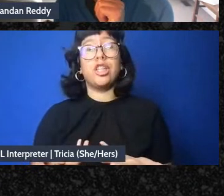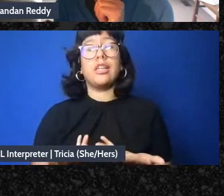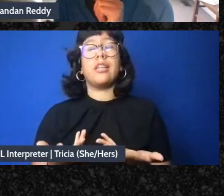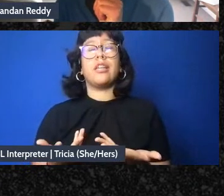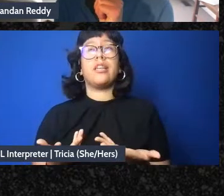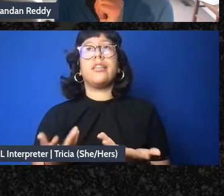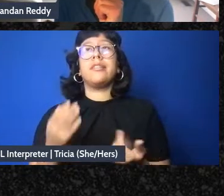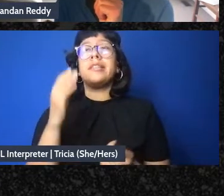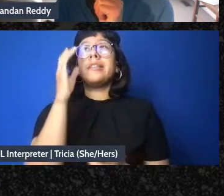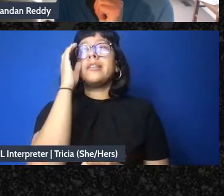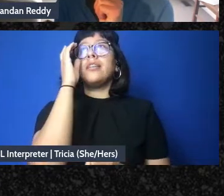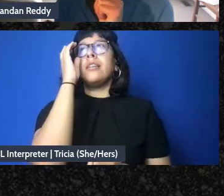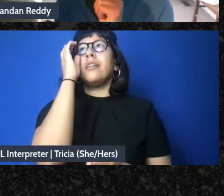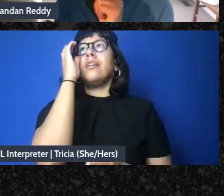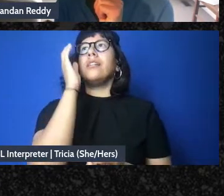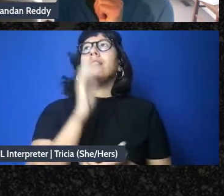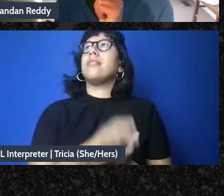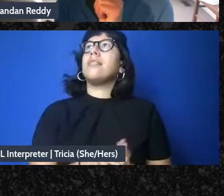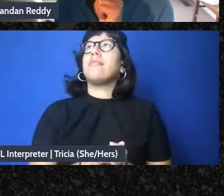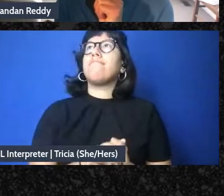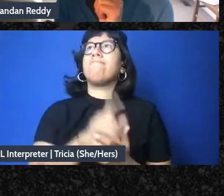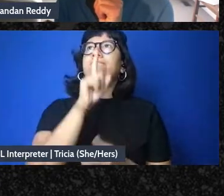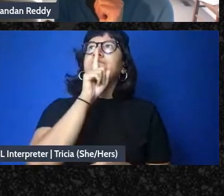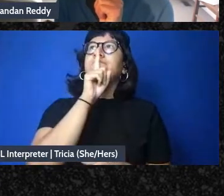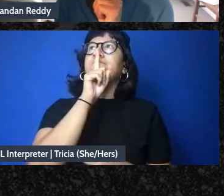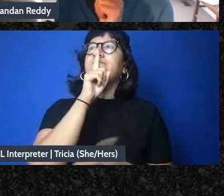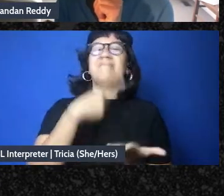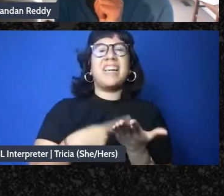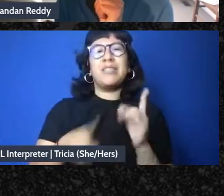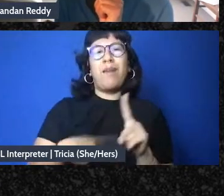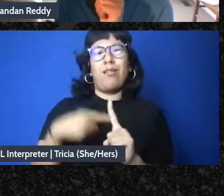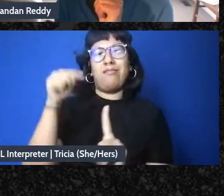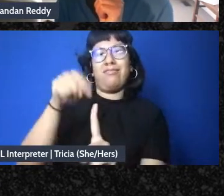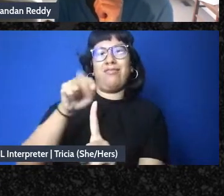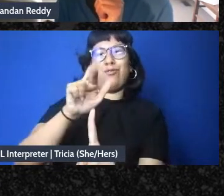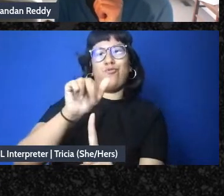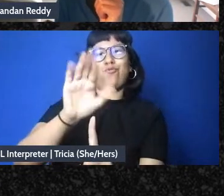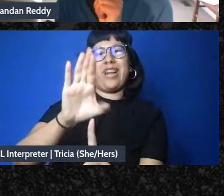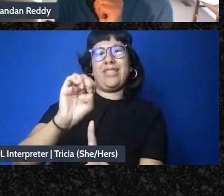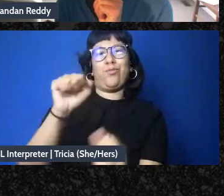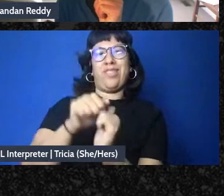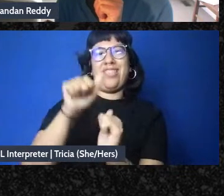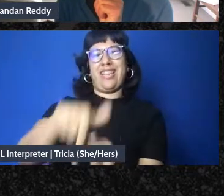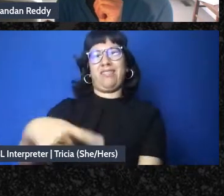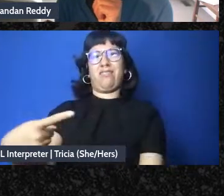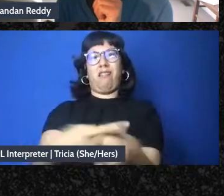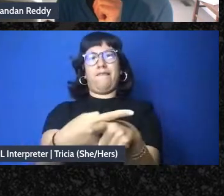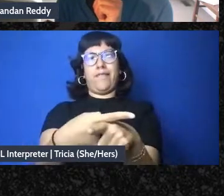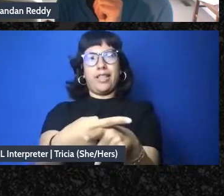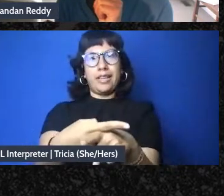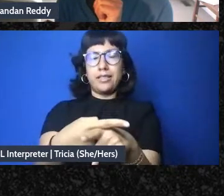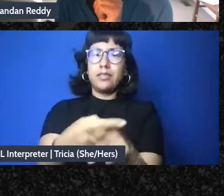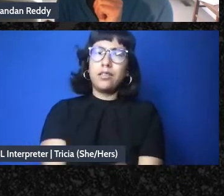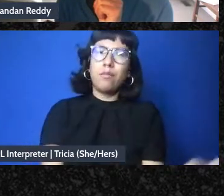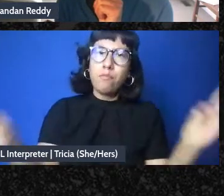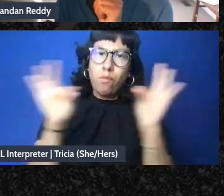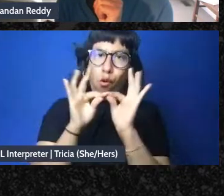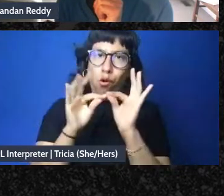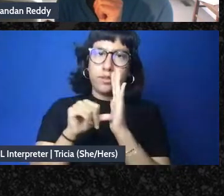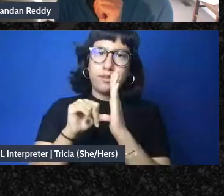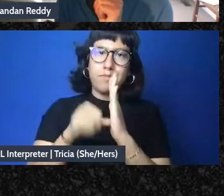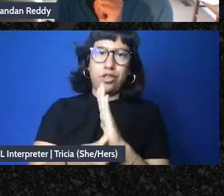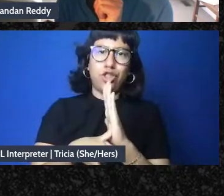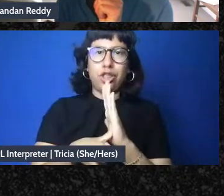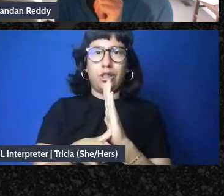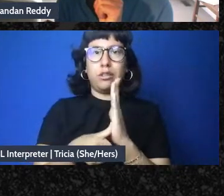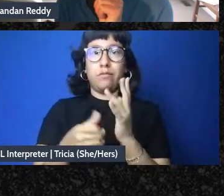we haven't really talked much about race inside of this dynamic and it feels important here to name that for many